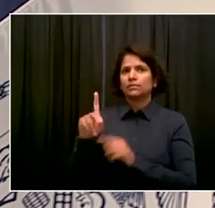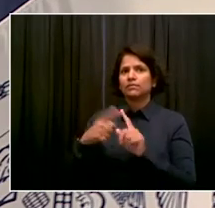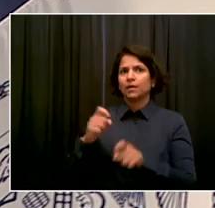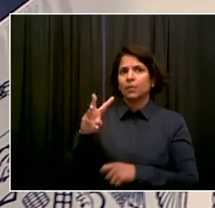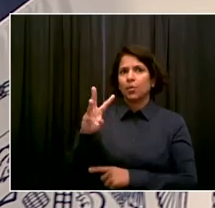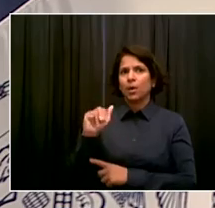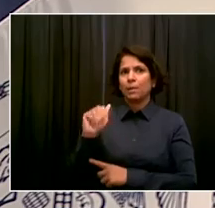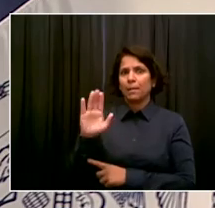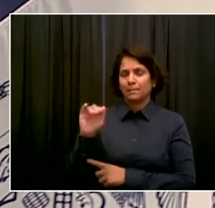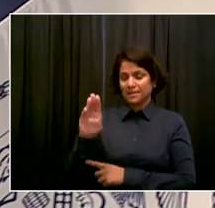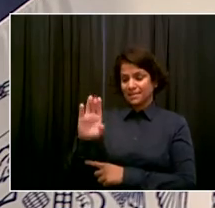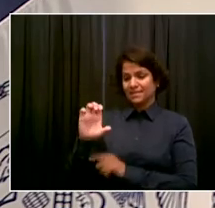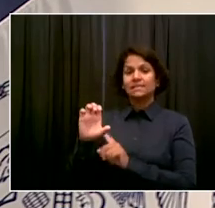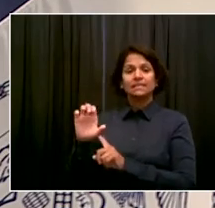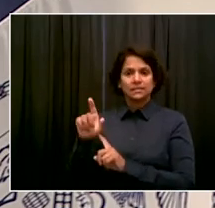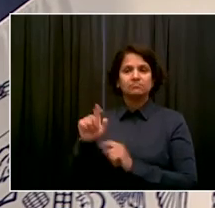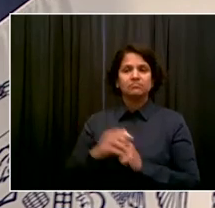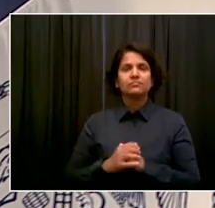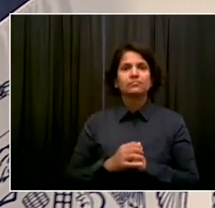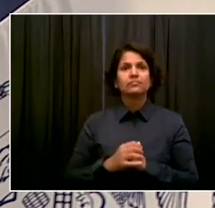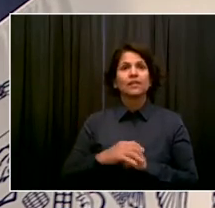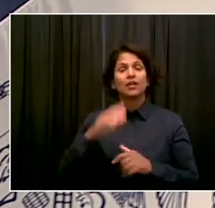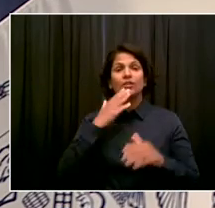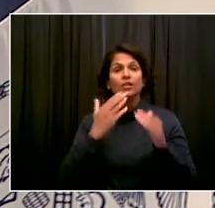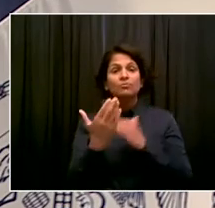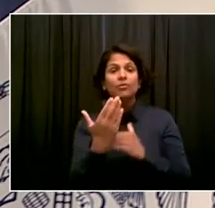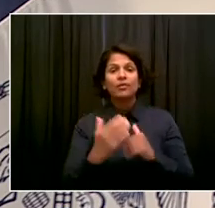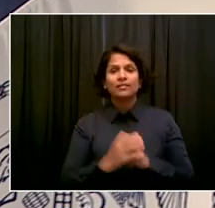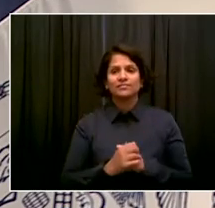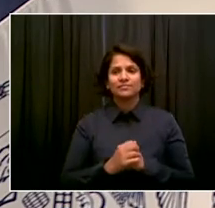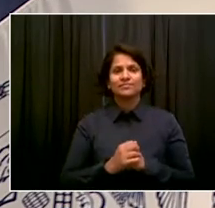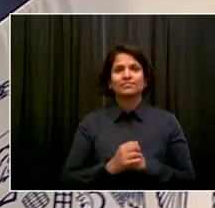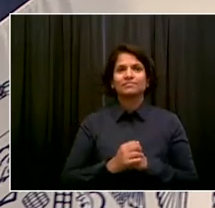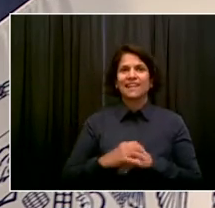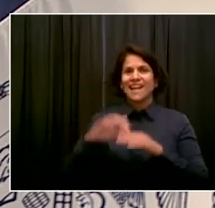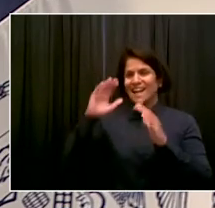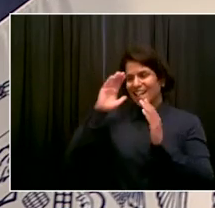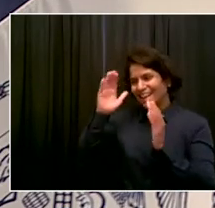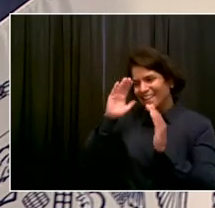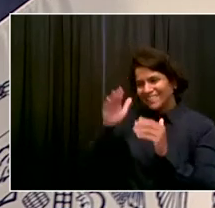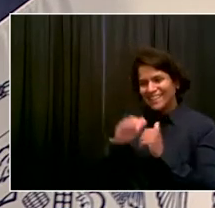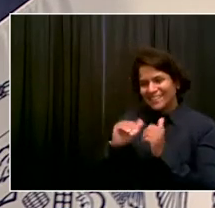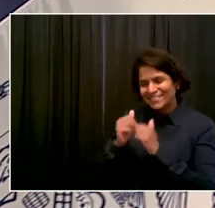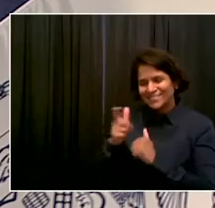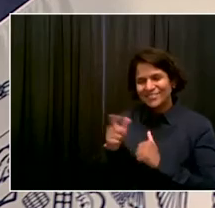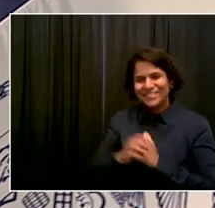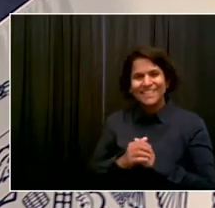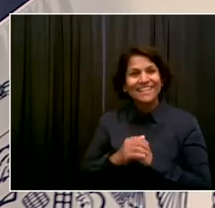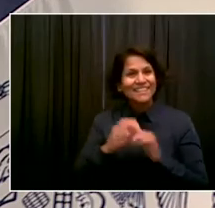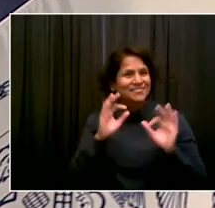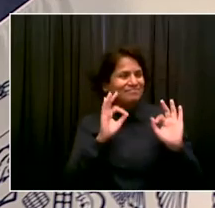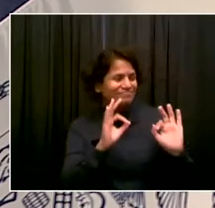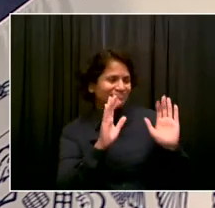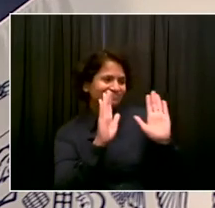Mr. Mayor, good morning. Good morning, Derek. How are you doing? Doing great. I hope you are. Yes, indeed.